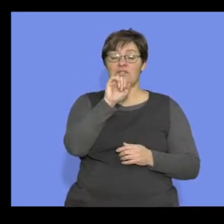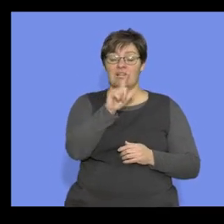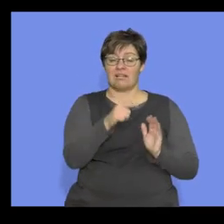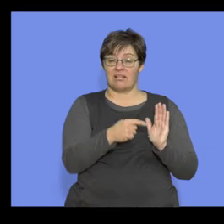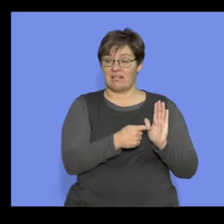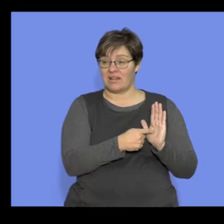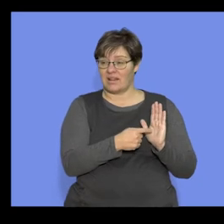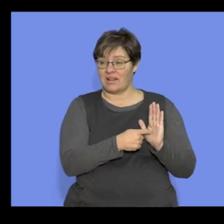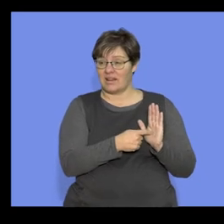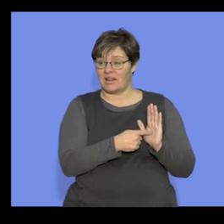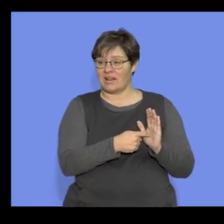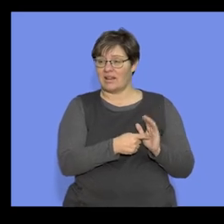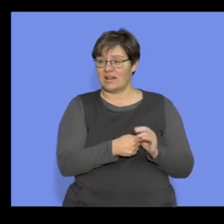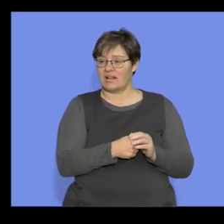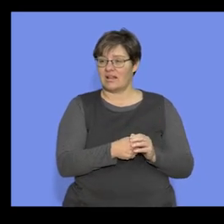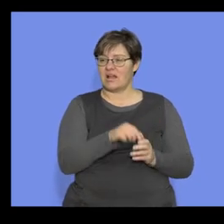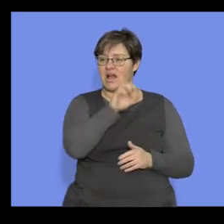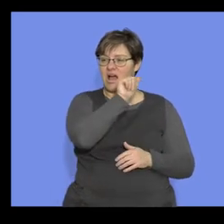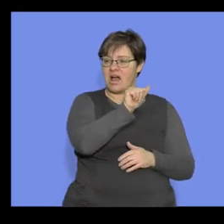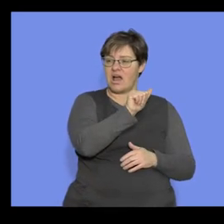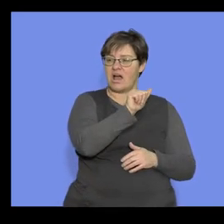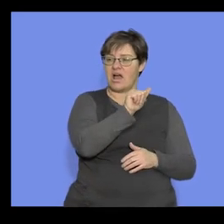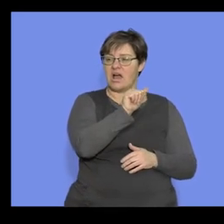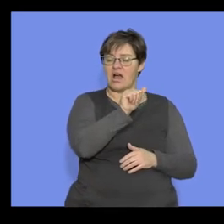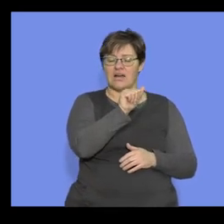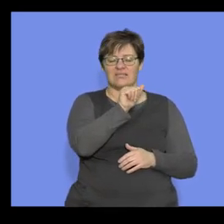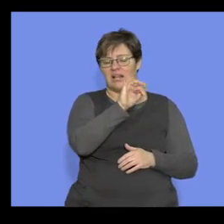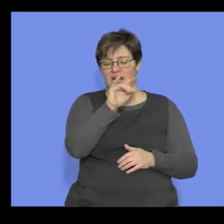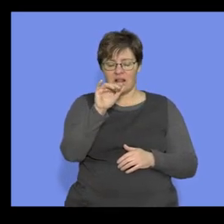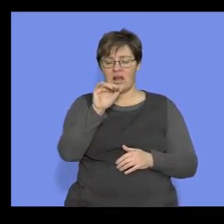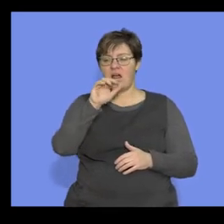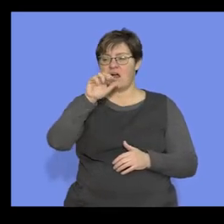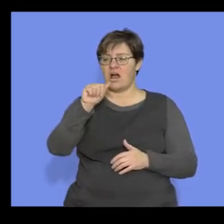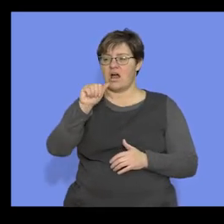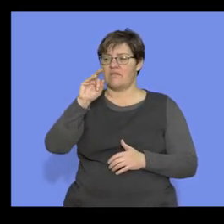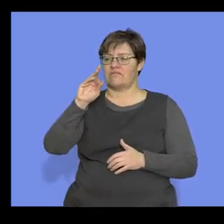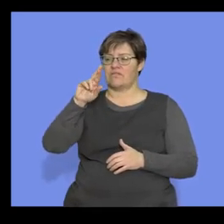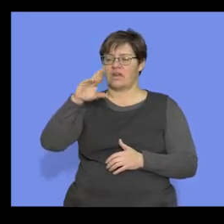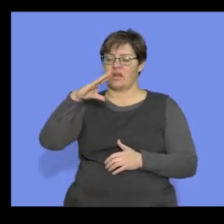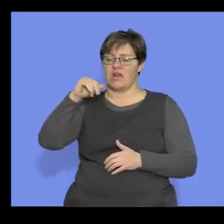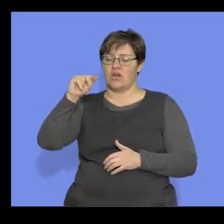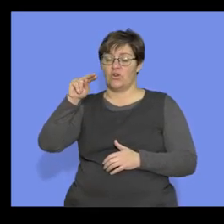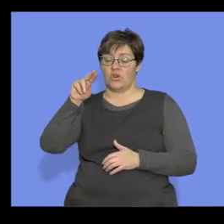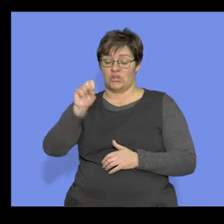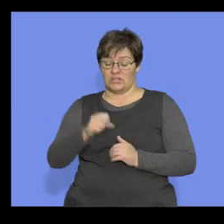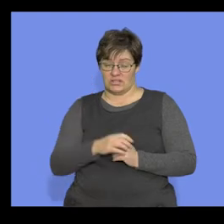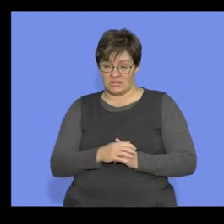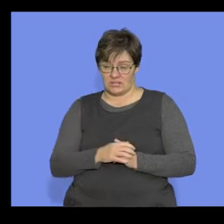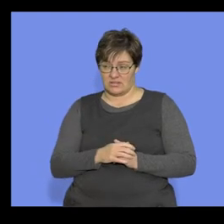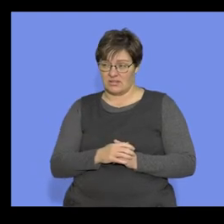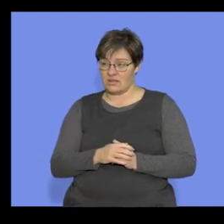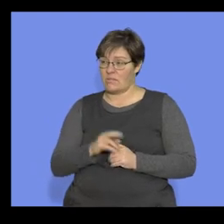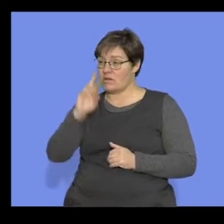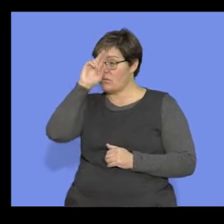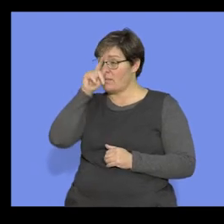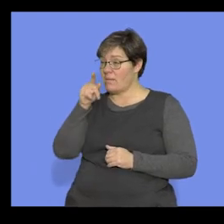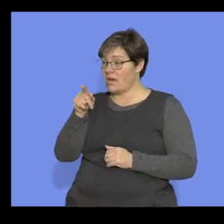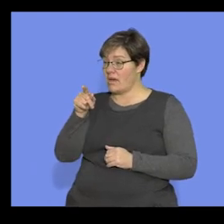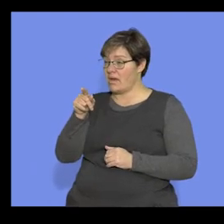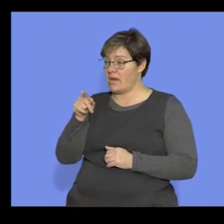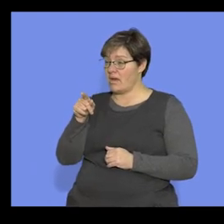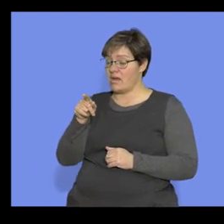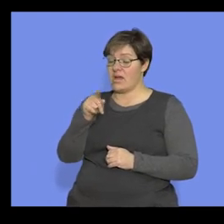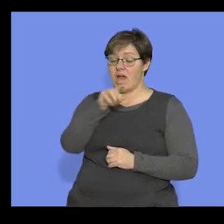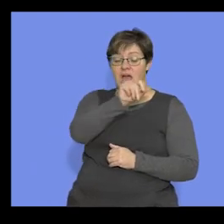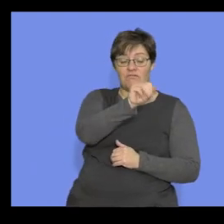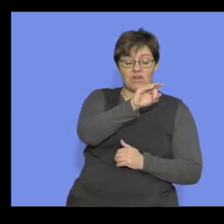fossils of Astropolithicus africanus. Now, guys, you're going to have to remember